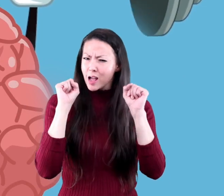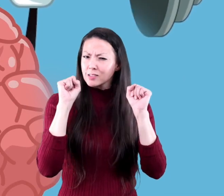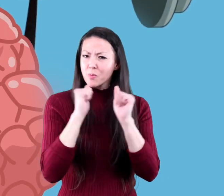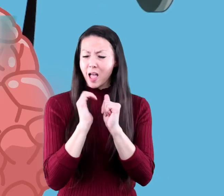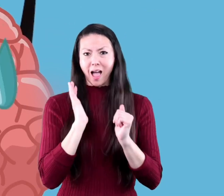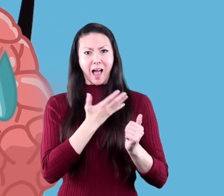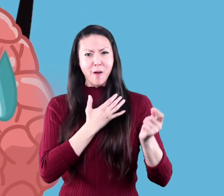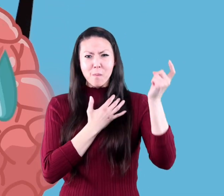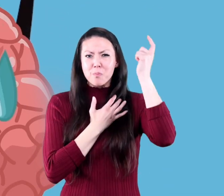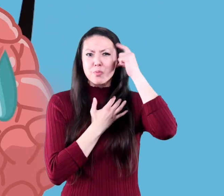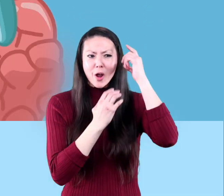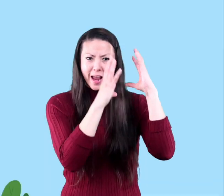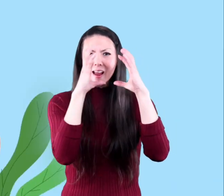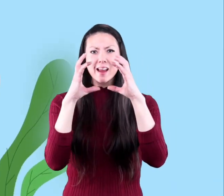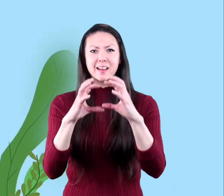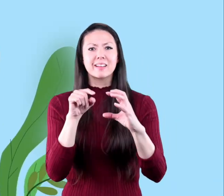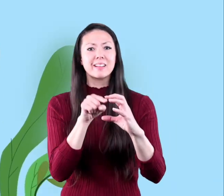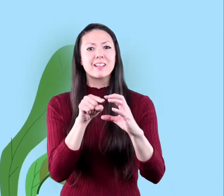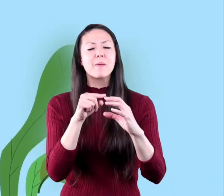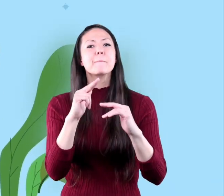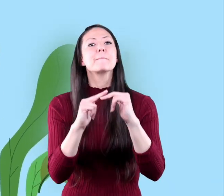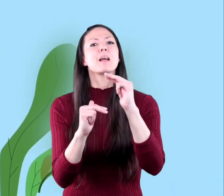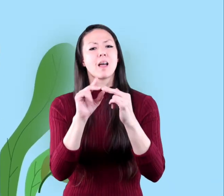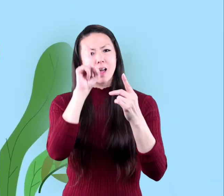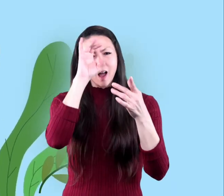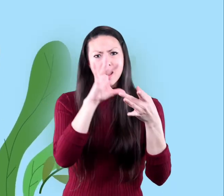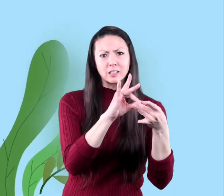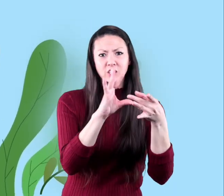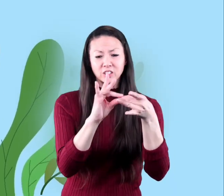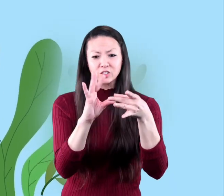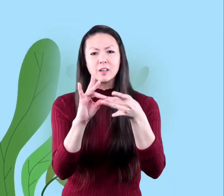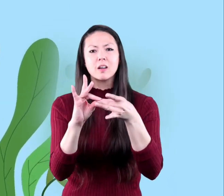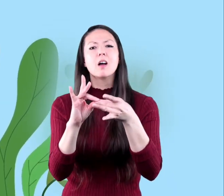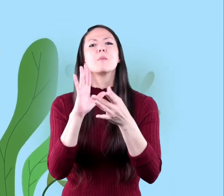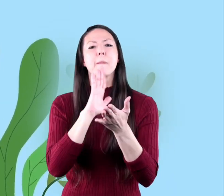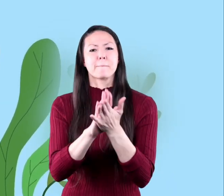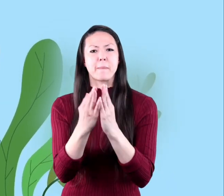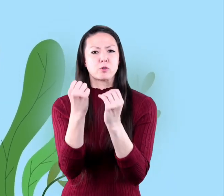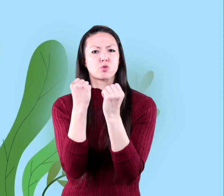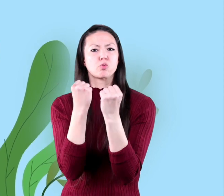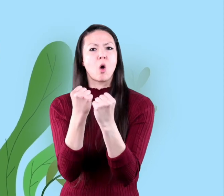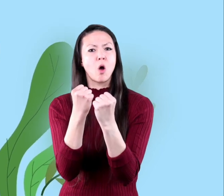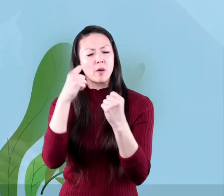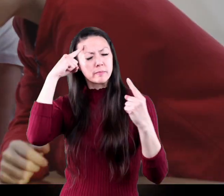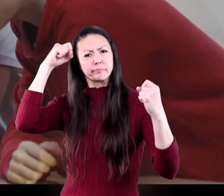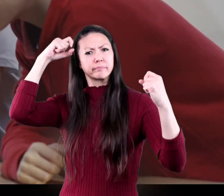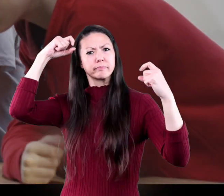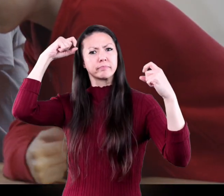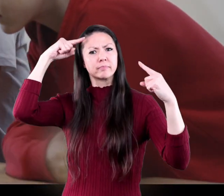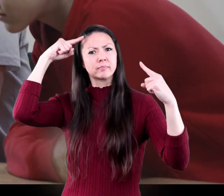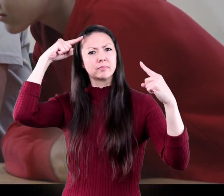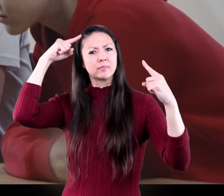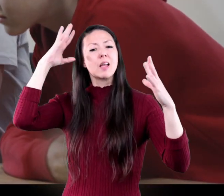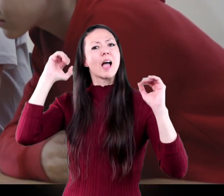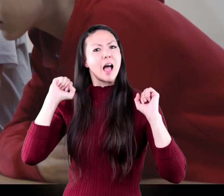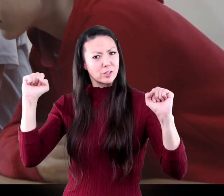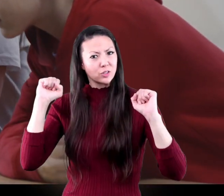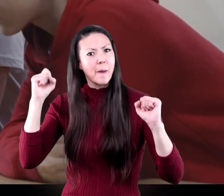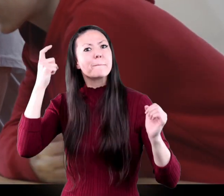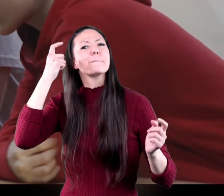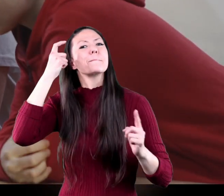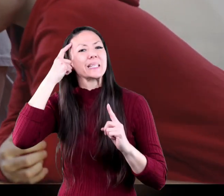exercise our brain it helps build connections and make it stronger too you can exercise